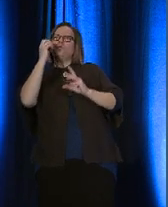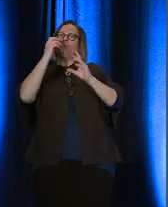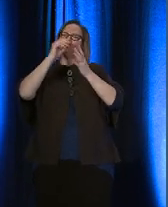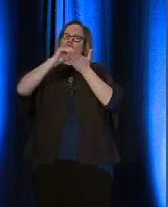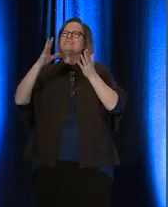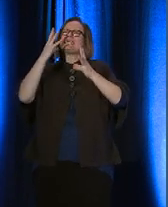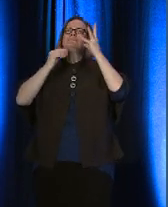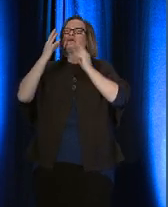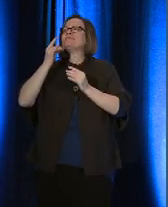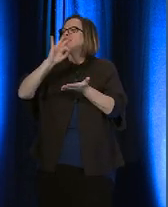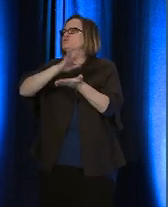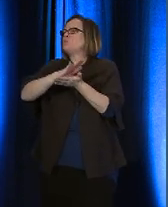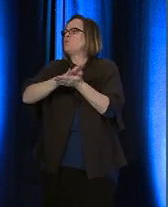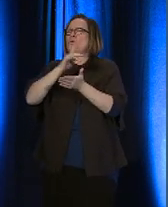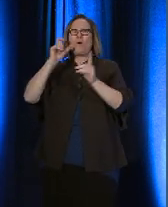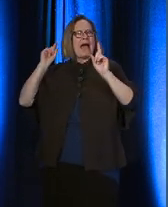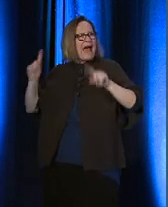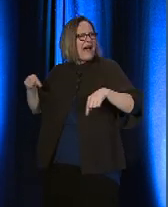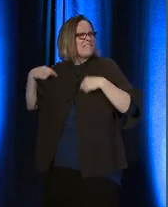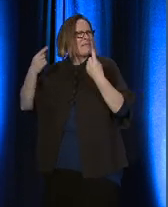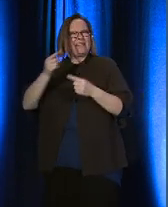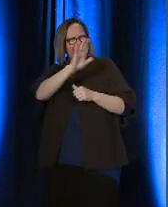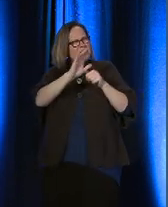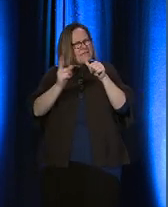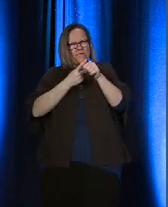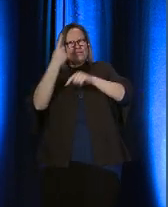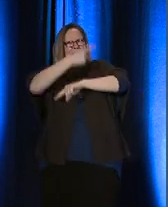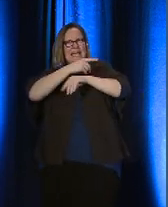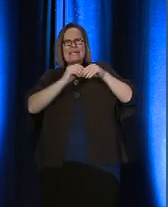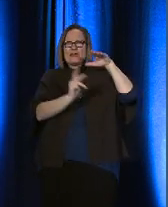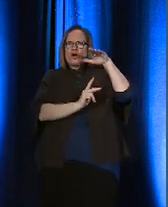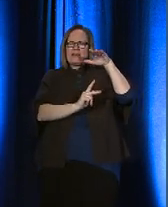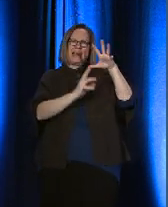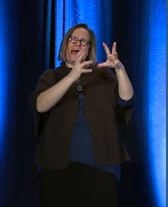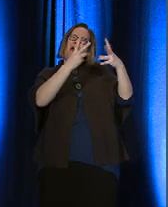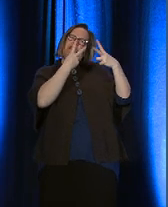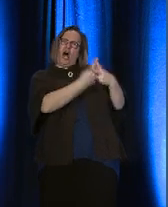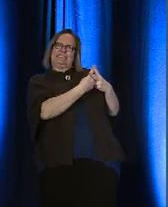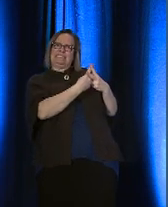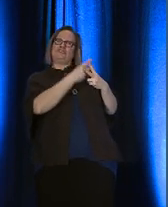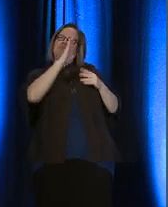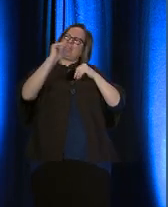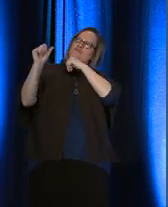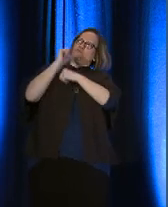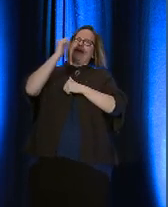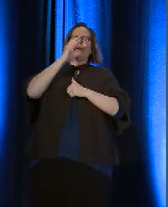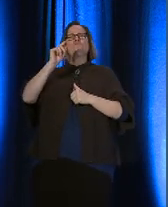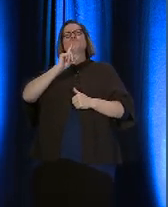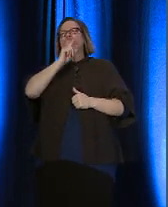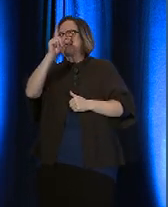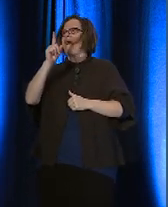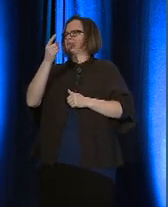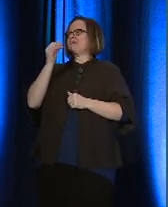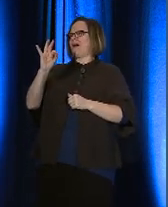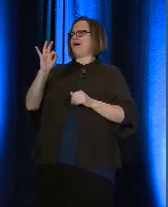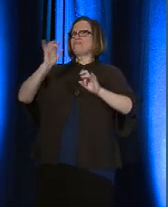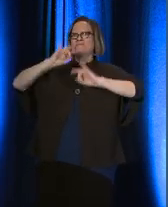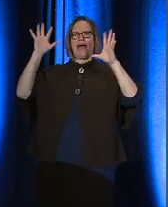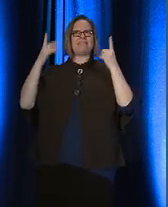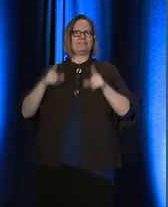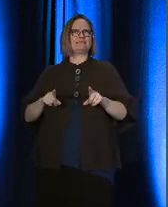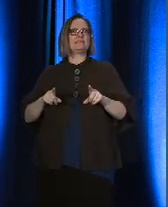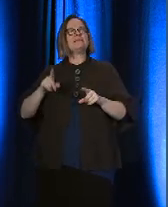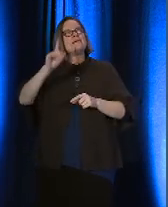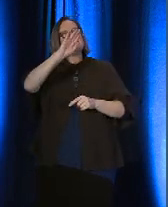who have been, from their very first day in kindergarten, held hostage by the threat and the reality of violence. Never Again,